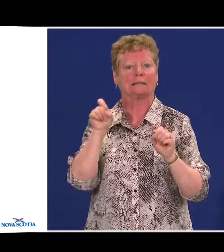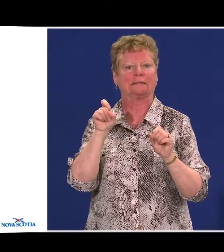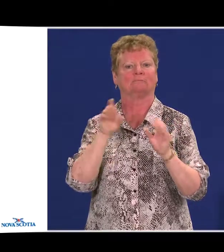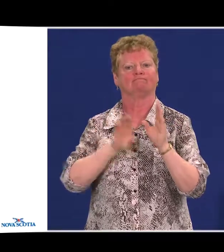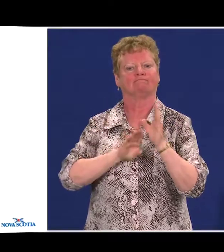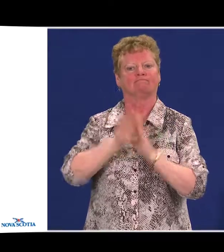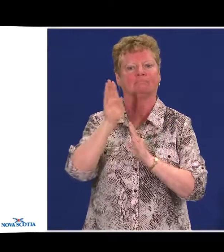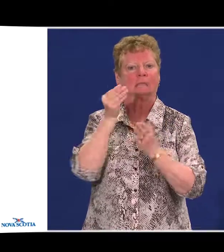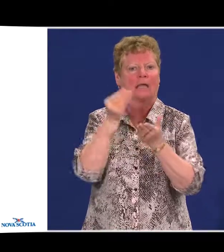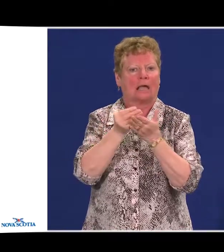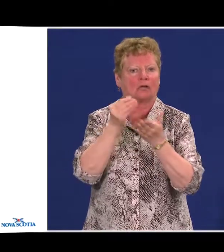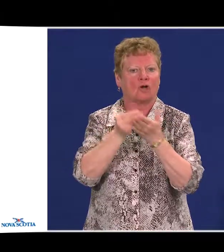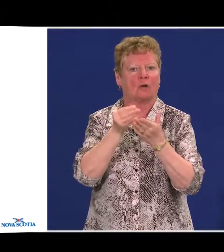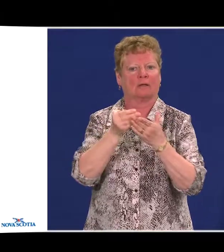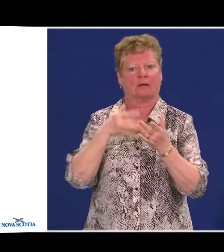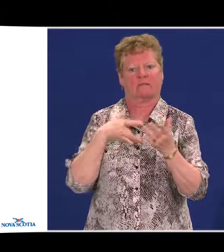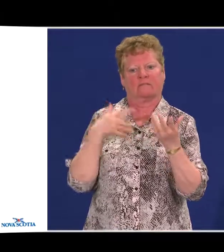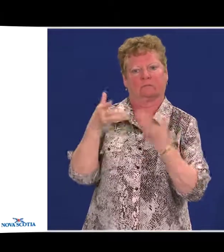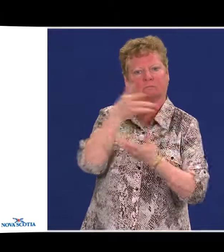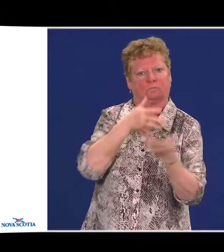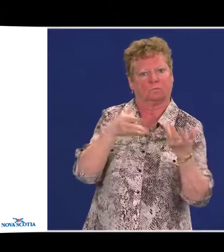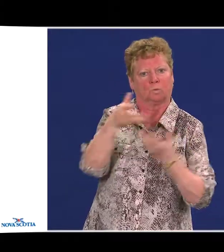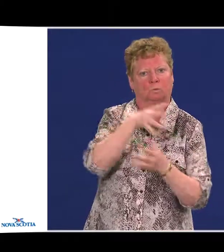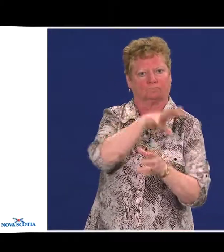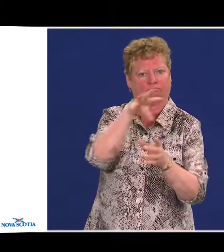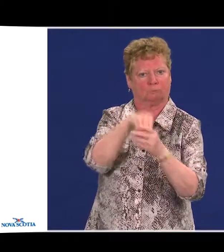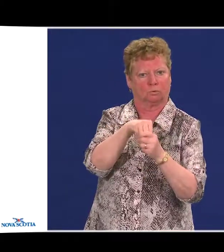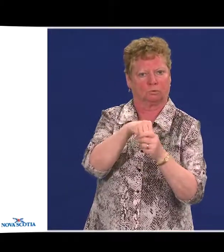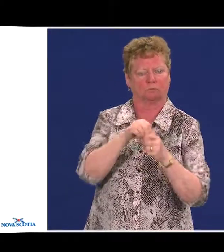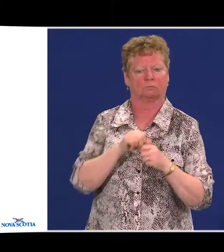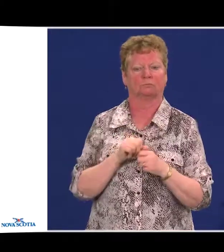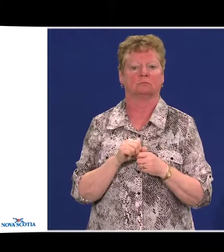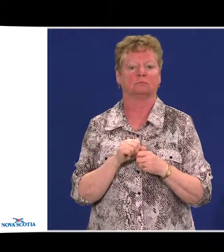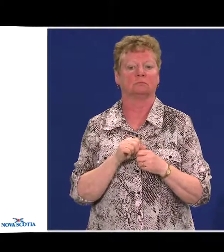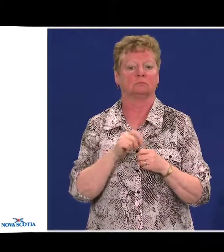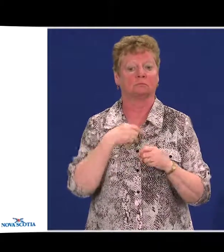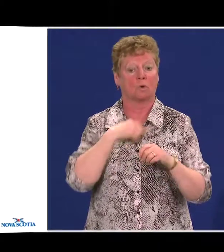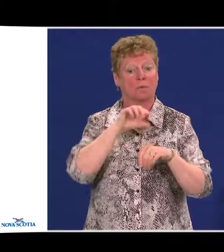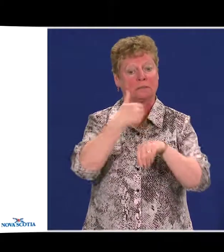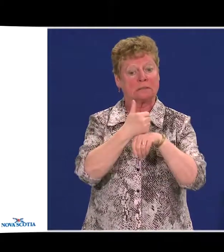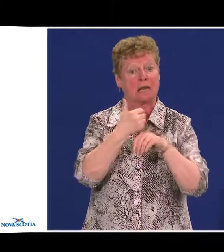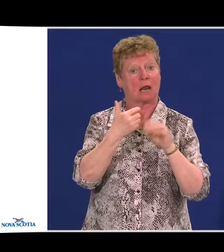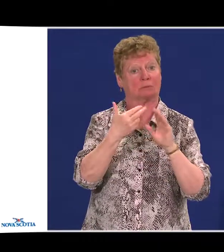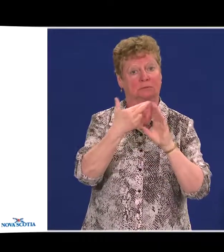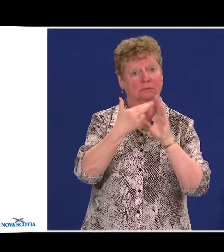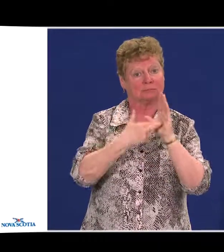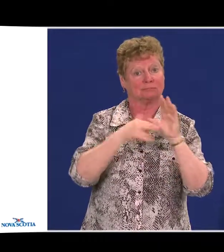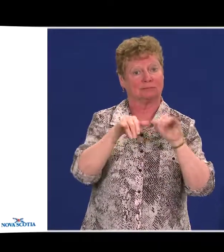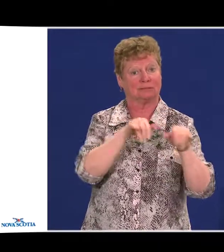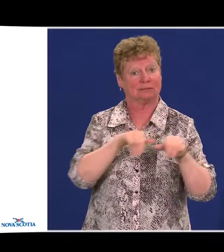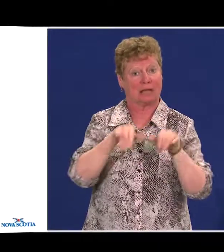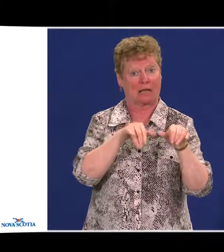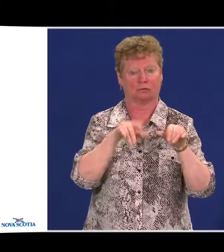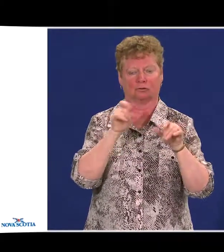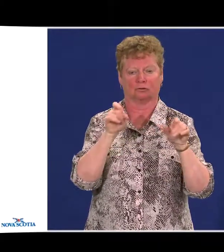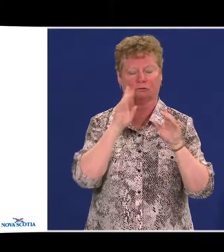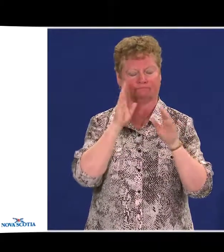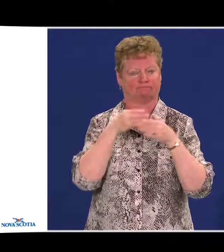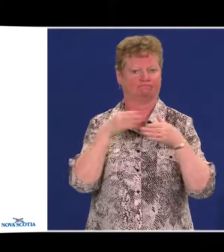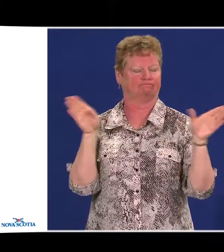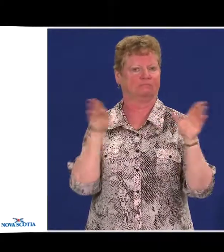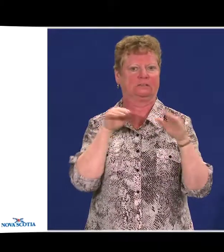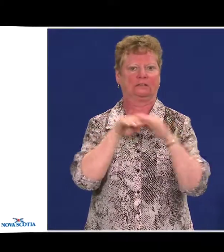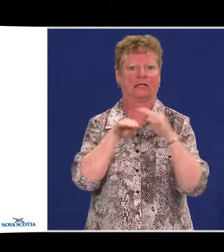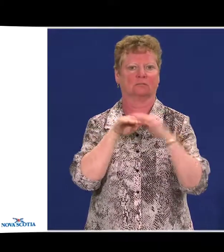inclusion. Standards developed under this area should focus on the broadest level of accessibility as it